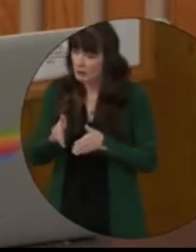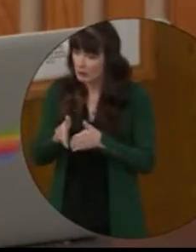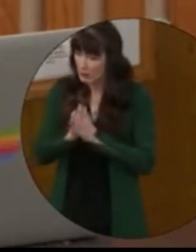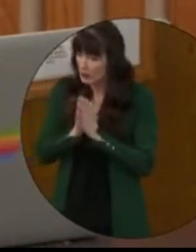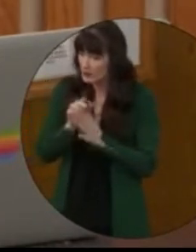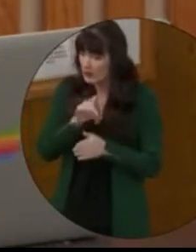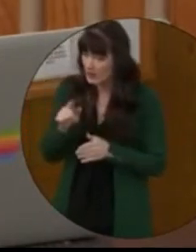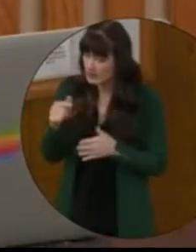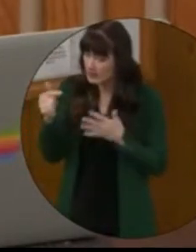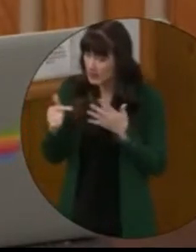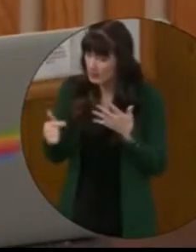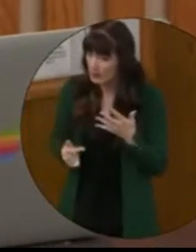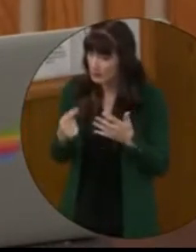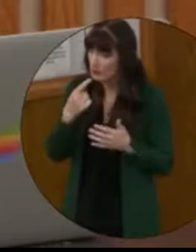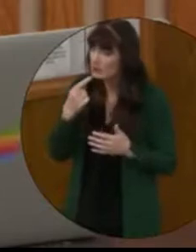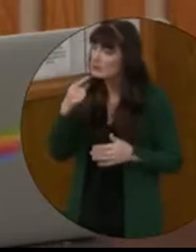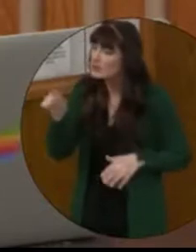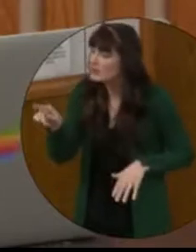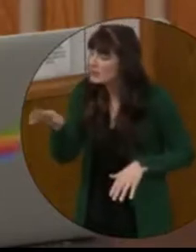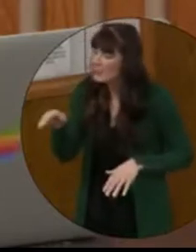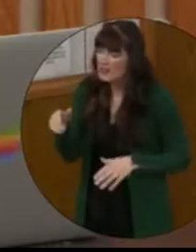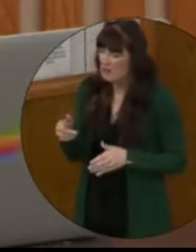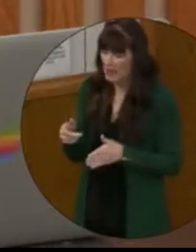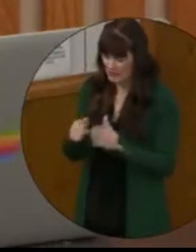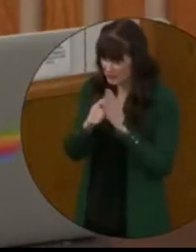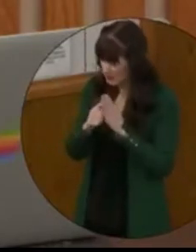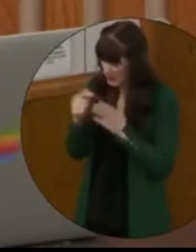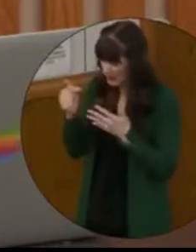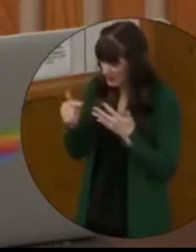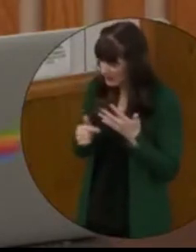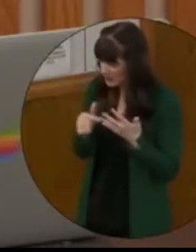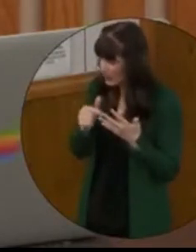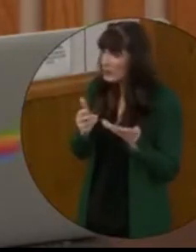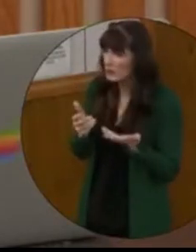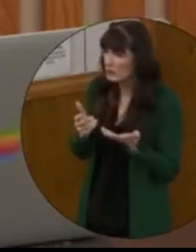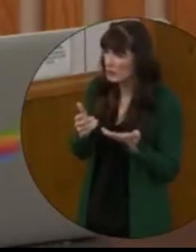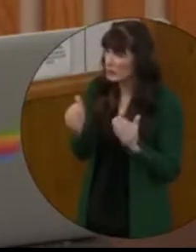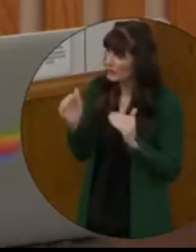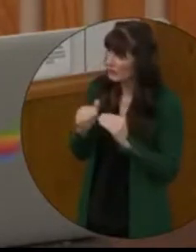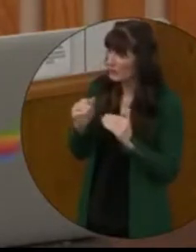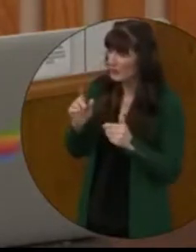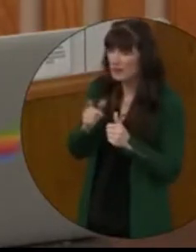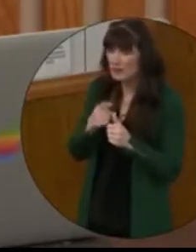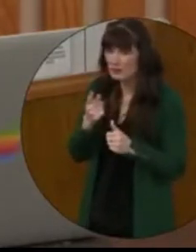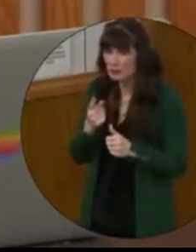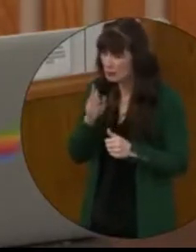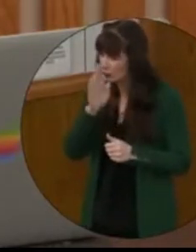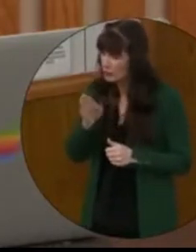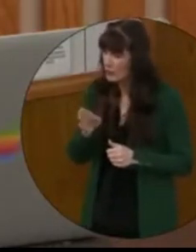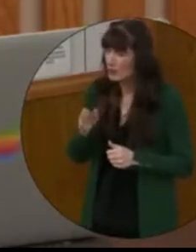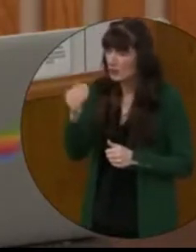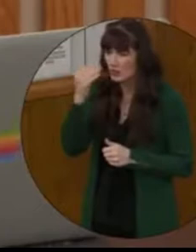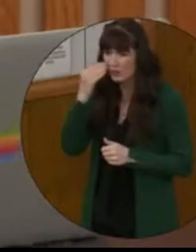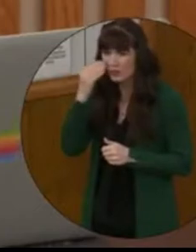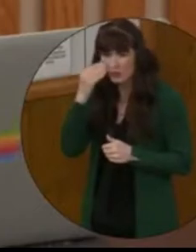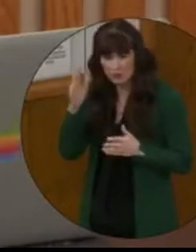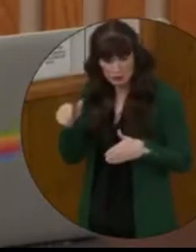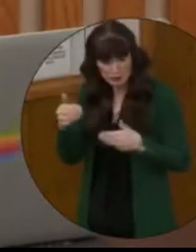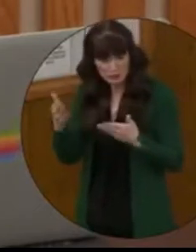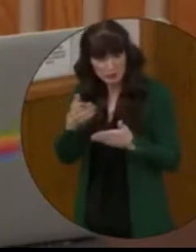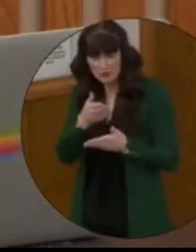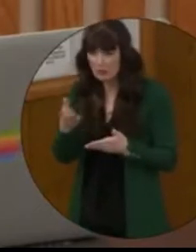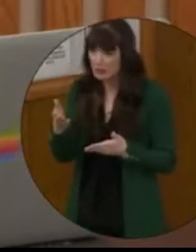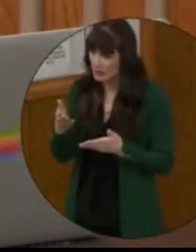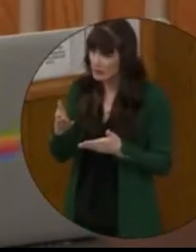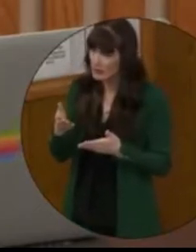ultimatum. I didn't think my demands were unfair. The first option seemed pretty straightforward. Acknowledge your contributions to this